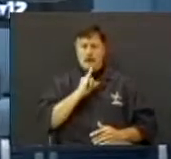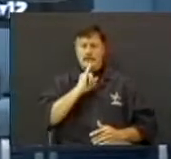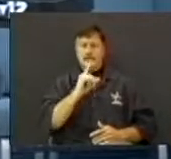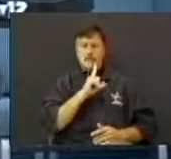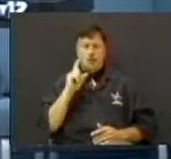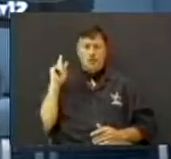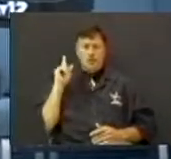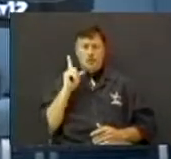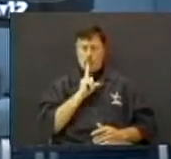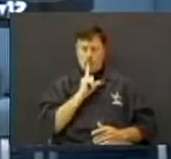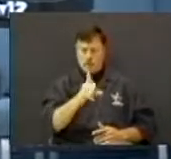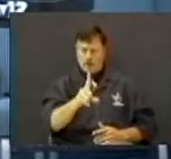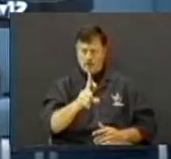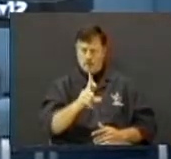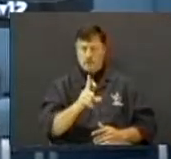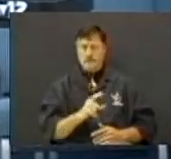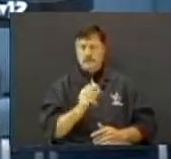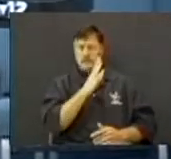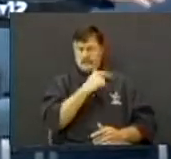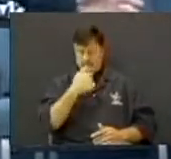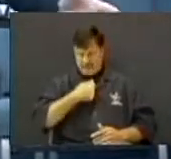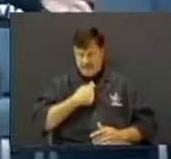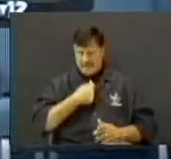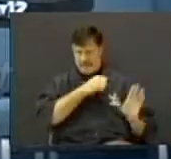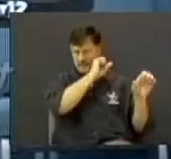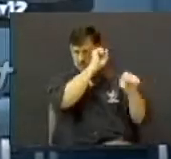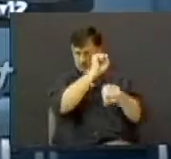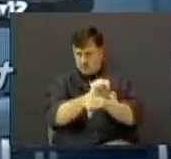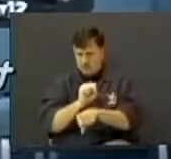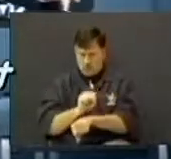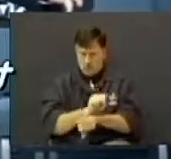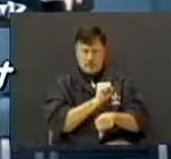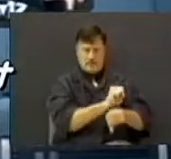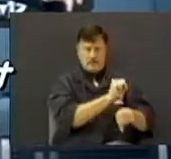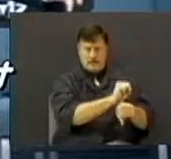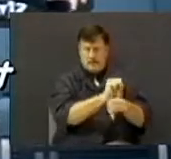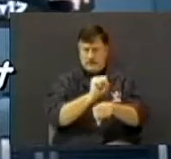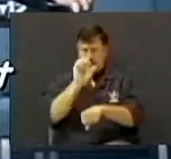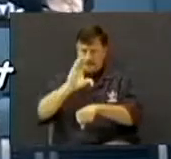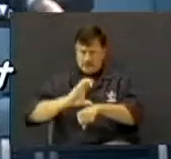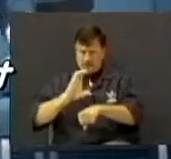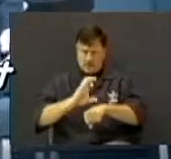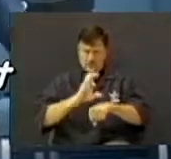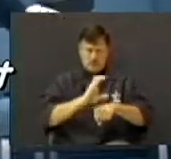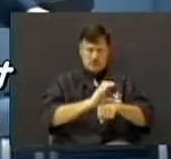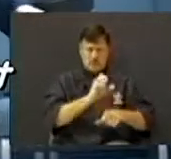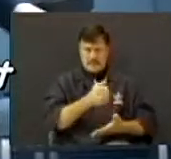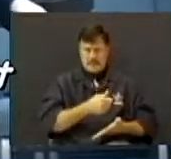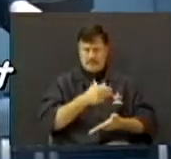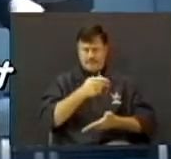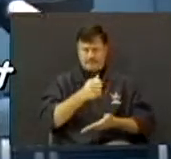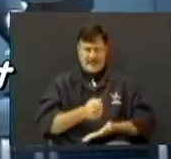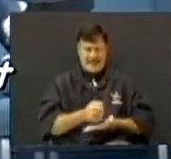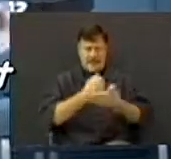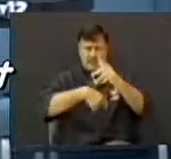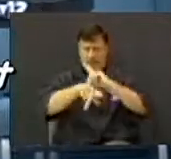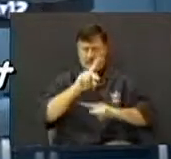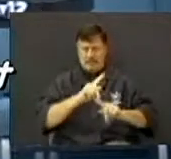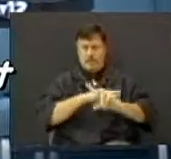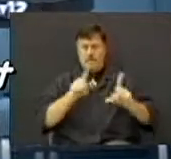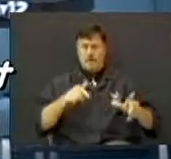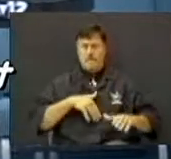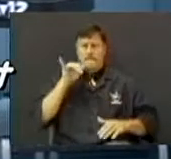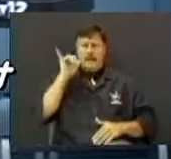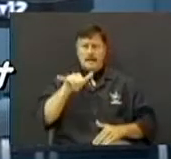As I was out working the church and ministering the church and leaving all hours of the night, I had a wife back there that